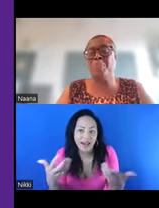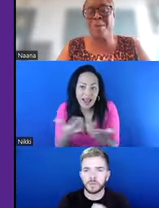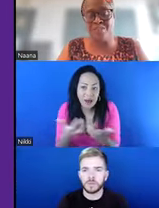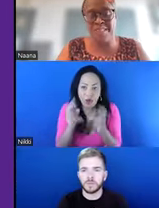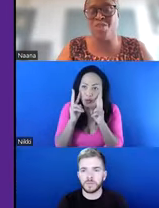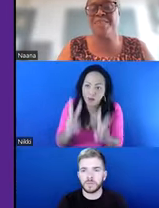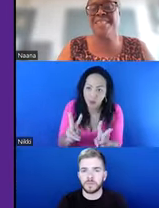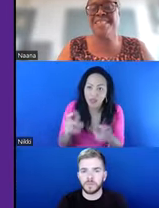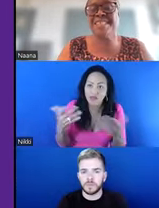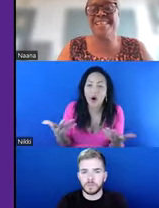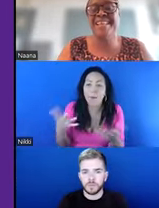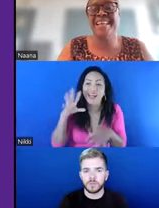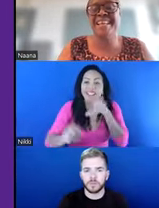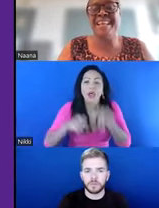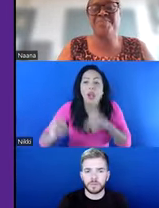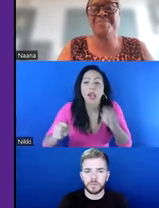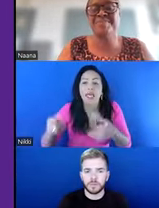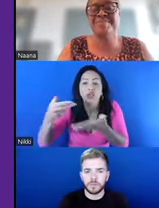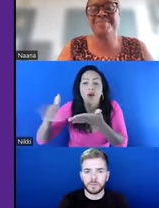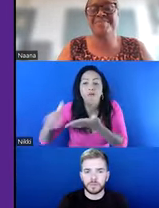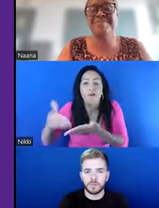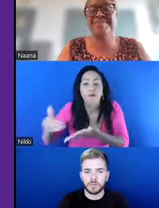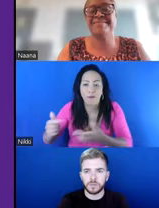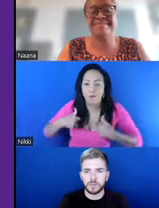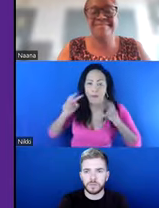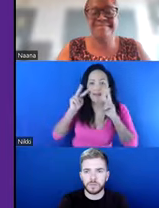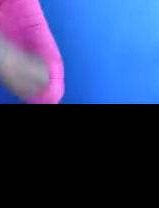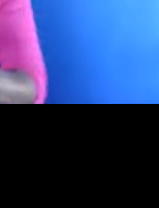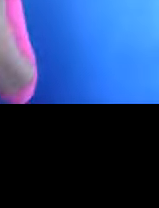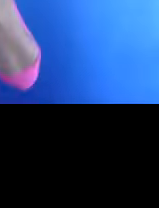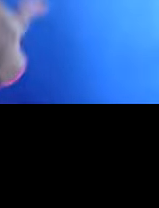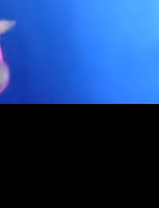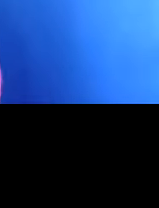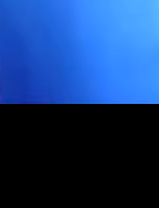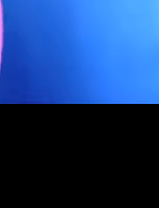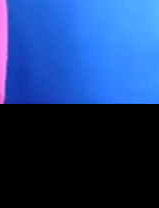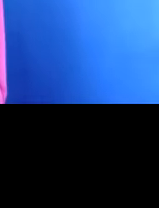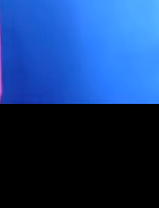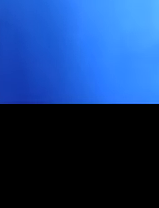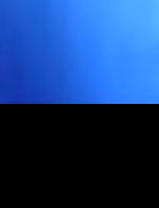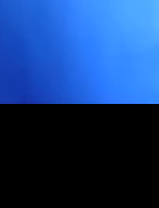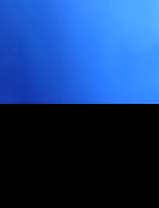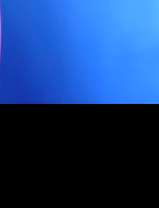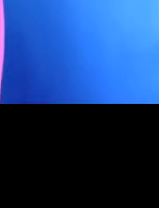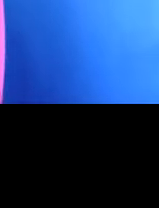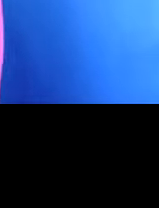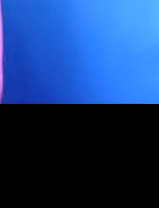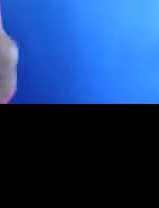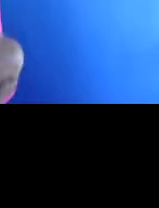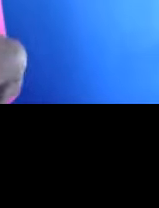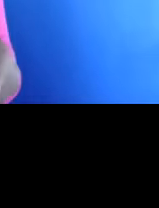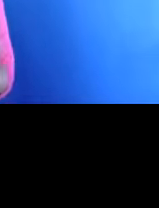much for being part of this conversation. Thank you. Thank you, Nana. That was really, really, again, another